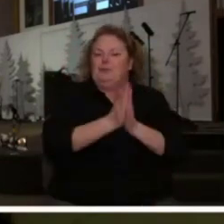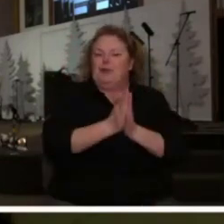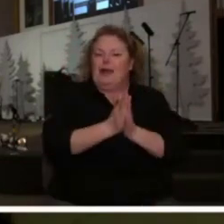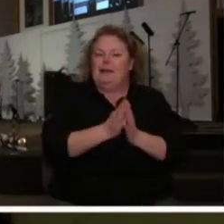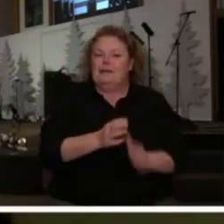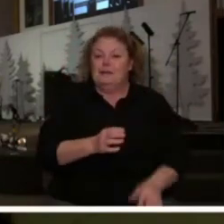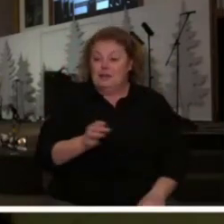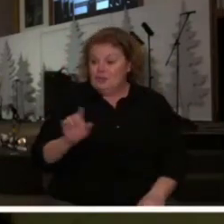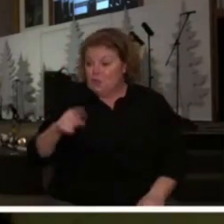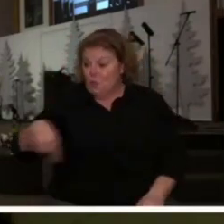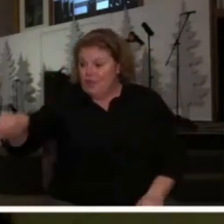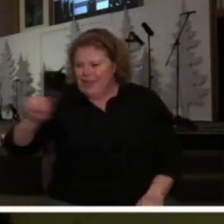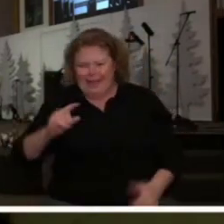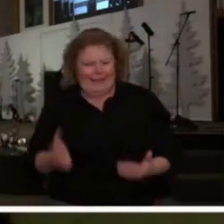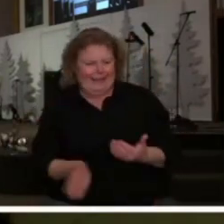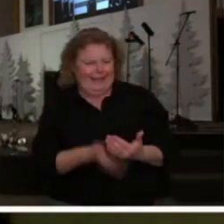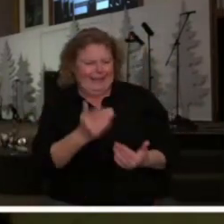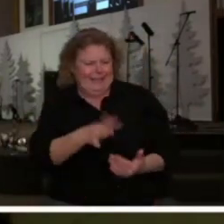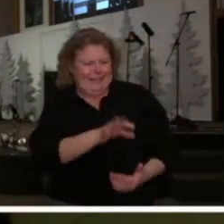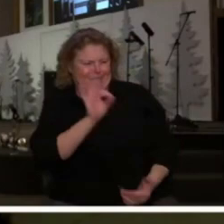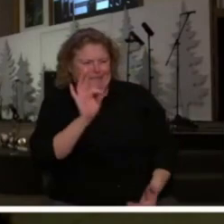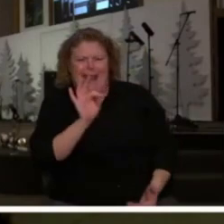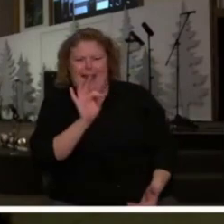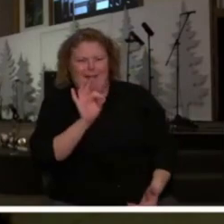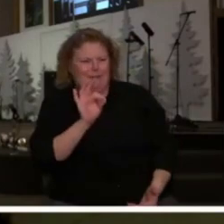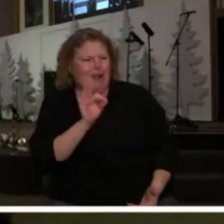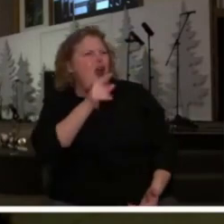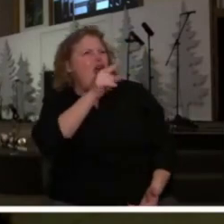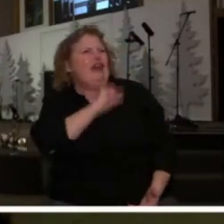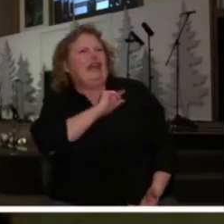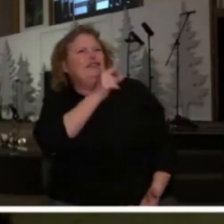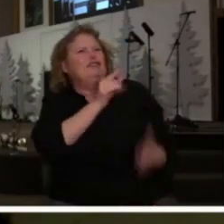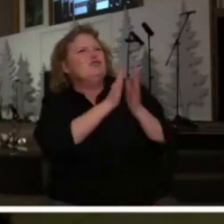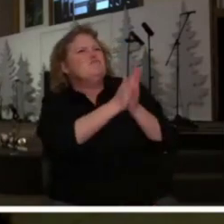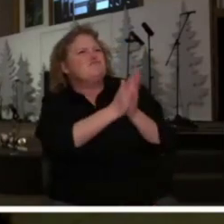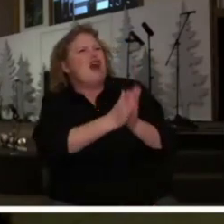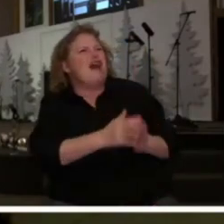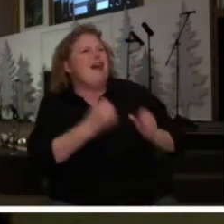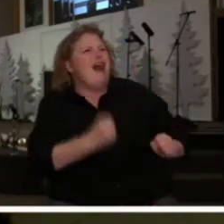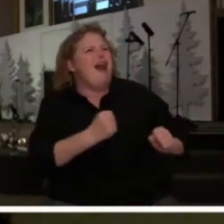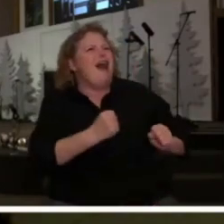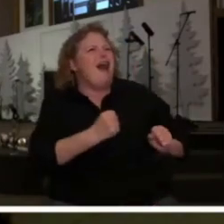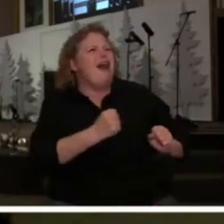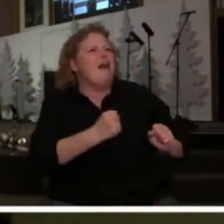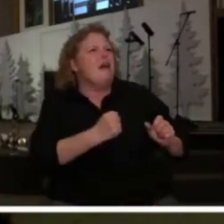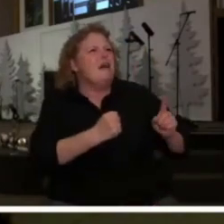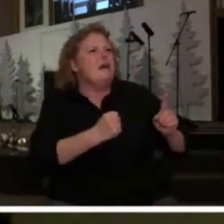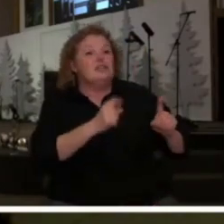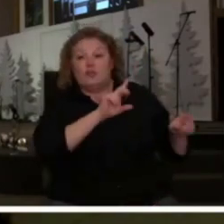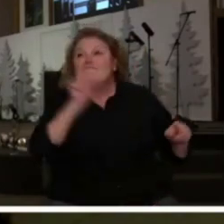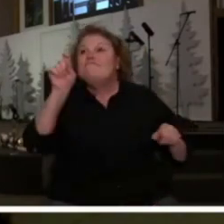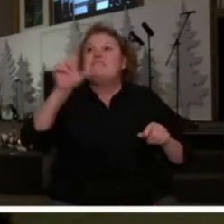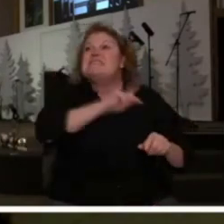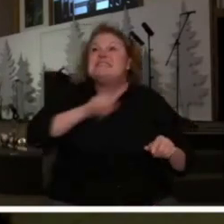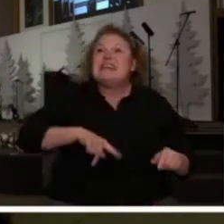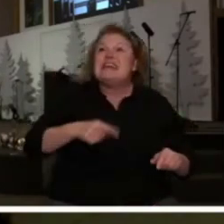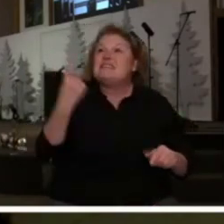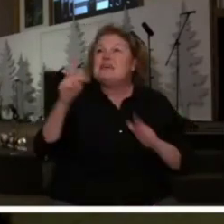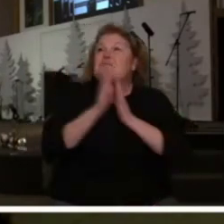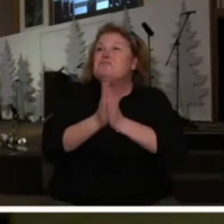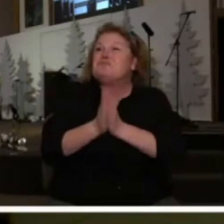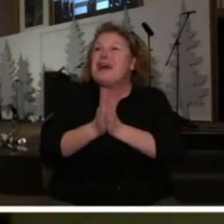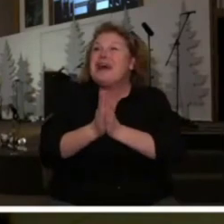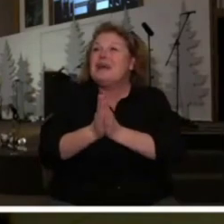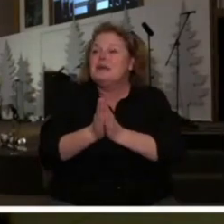time of finding evidence to take back to the king and the moment that the king heard that somebody had broke the law he said who is it and the moment they mentioned Daniel's name